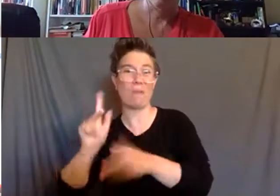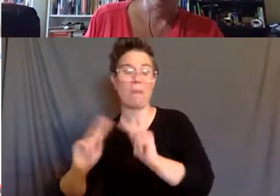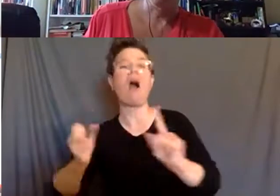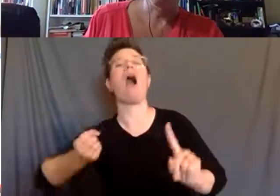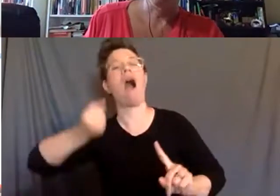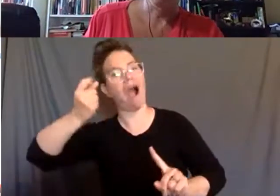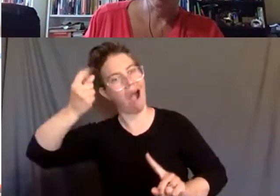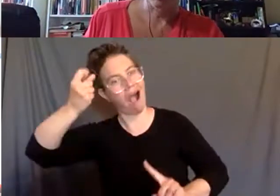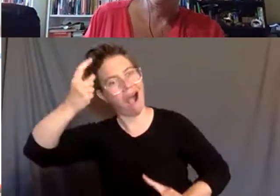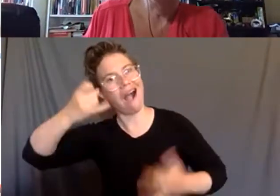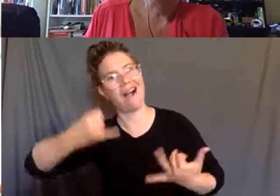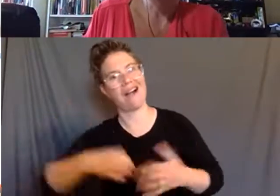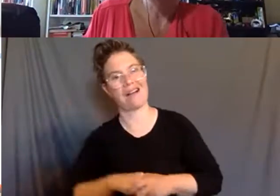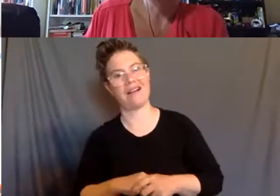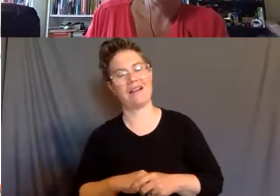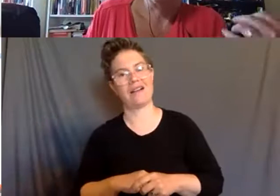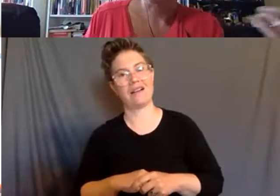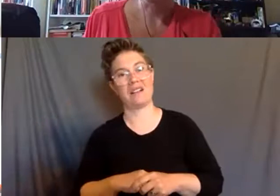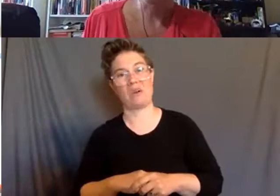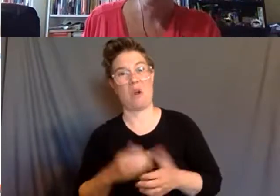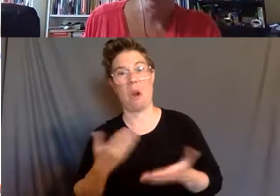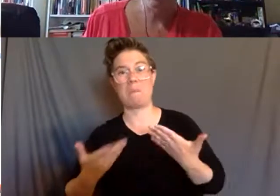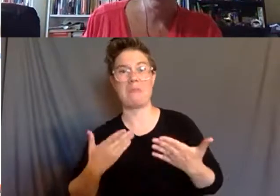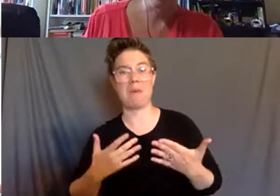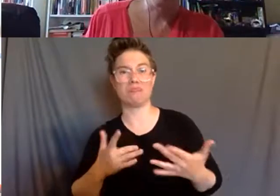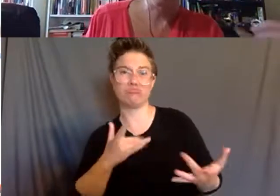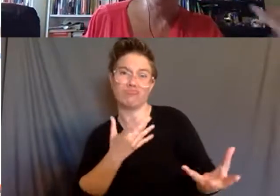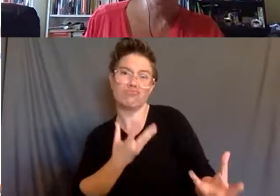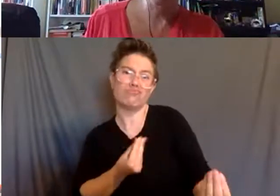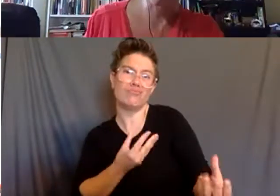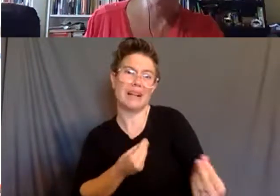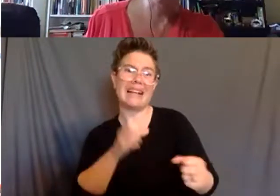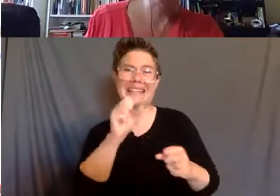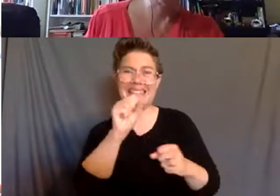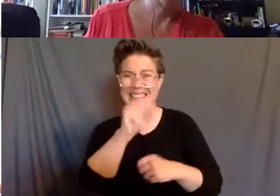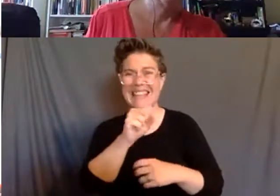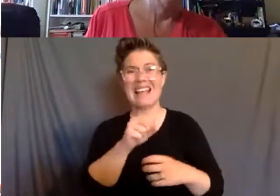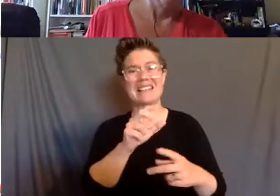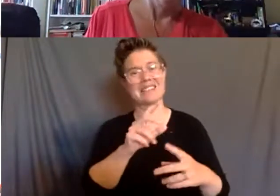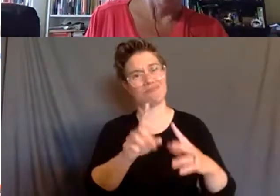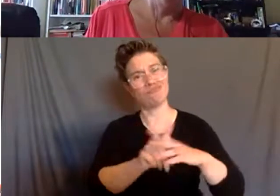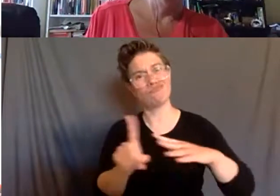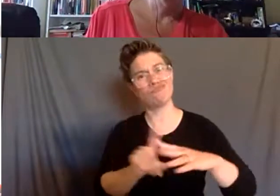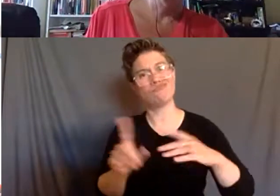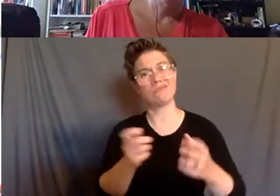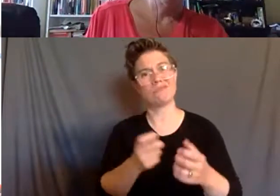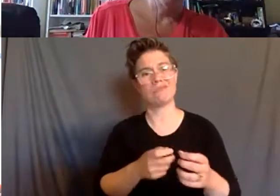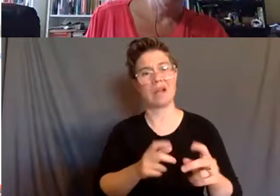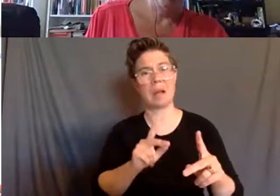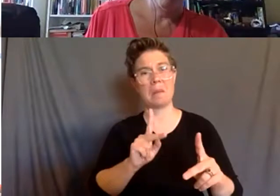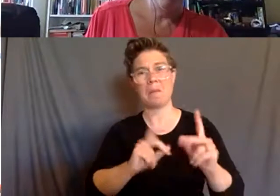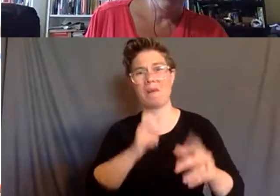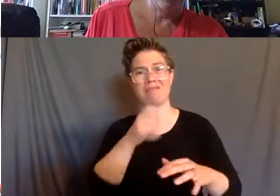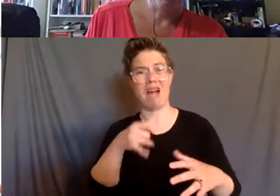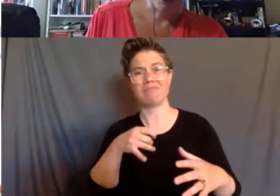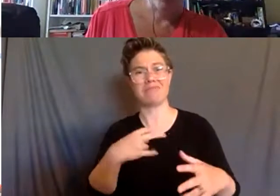at least compassionate releases, you know, and so on and so on. As I'm sure,